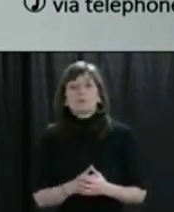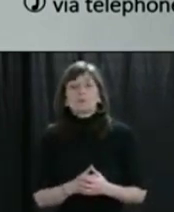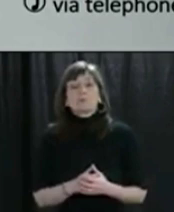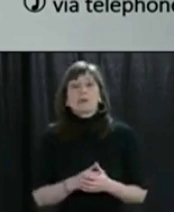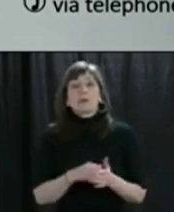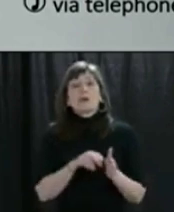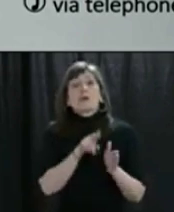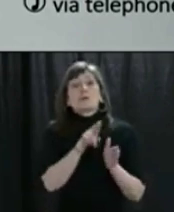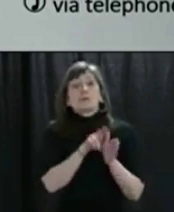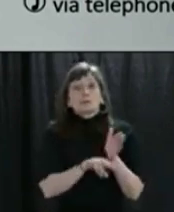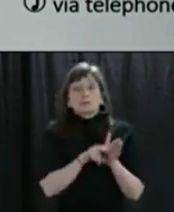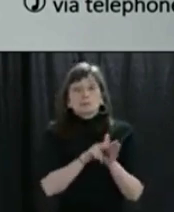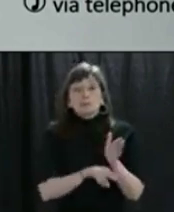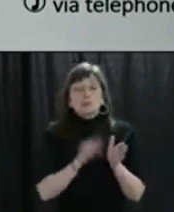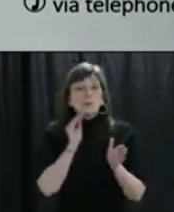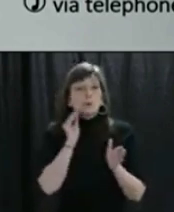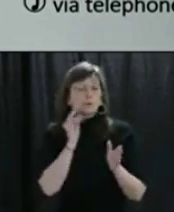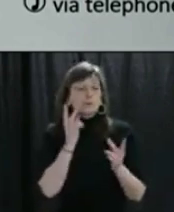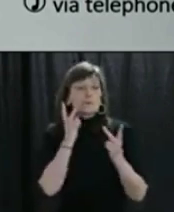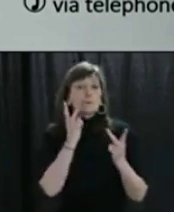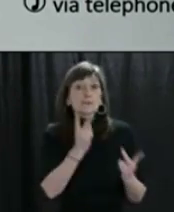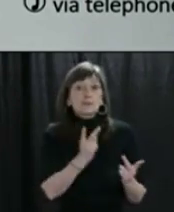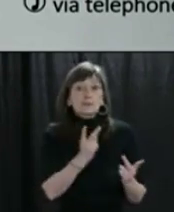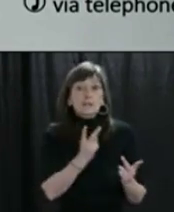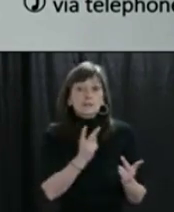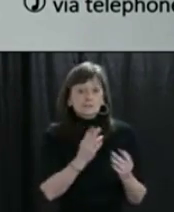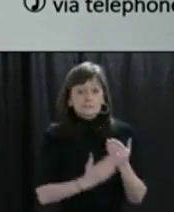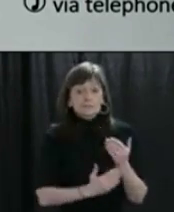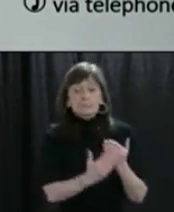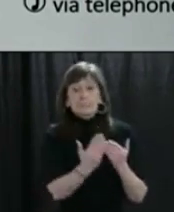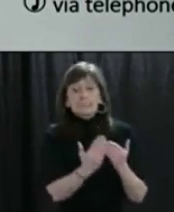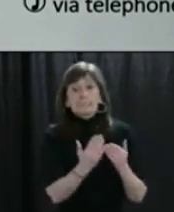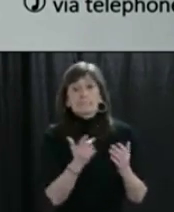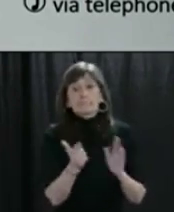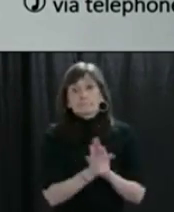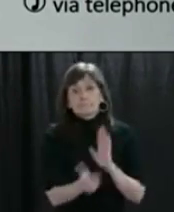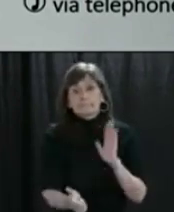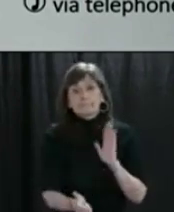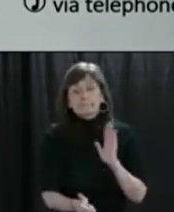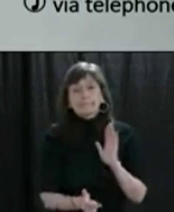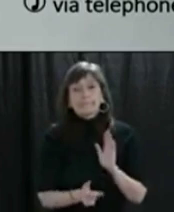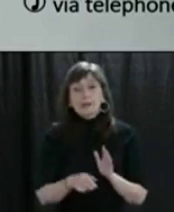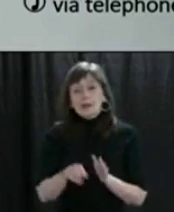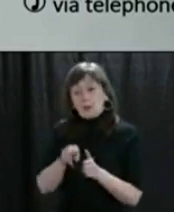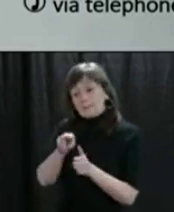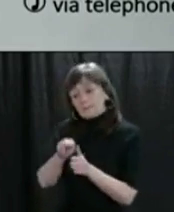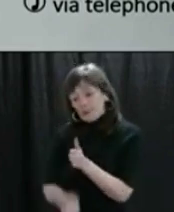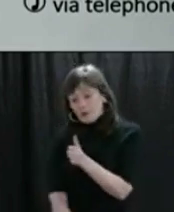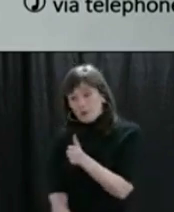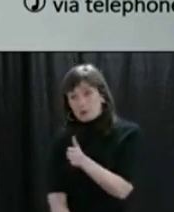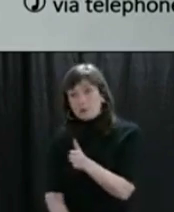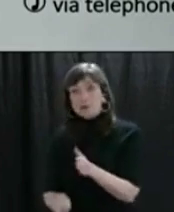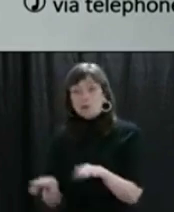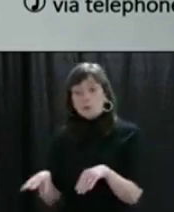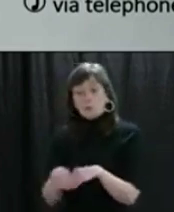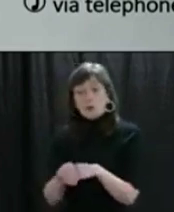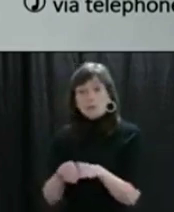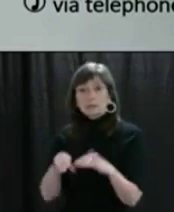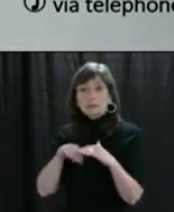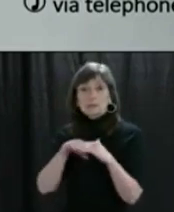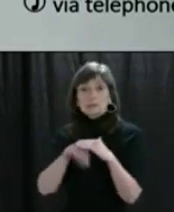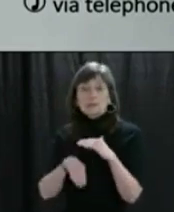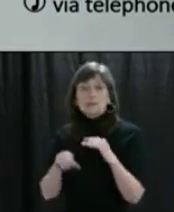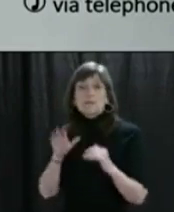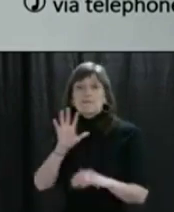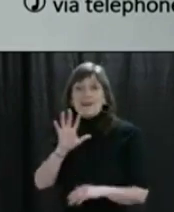funeral services, visitation, and wakes are prohibited. Burials and weddings will be limited to no more than five people, including